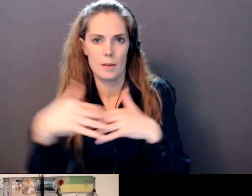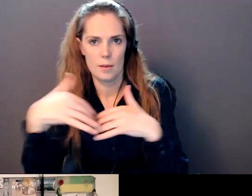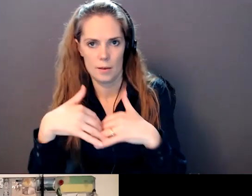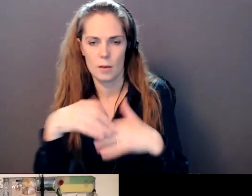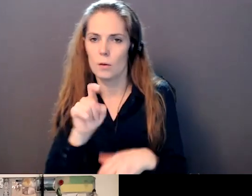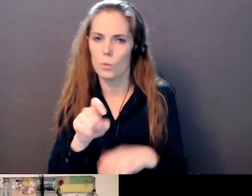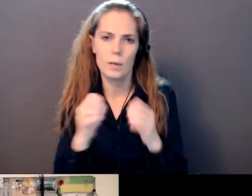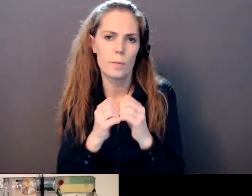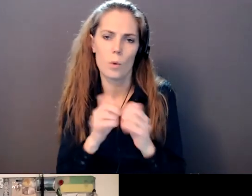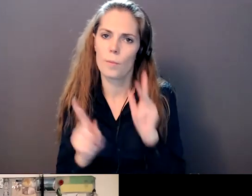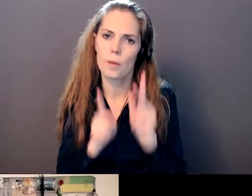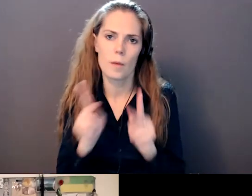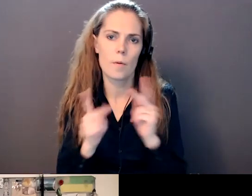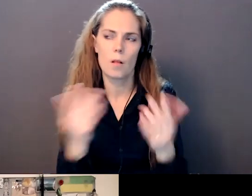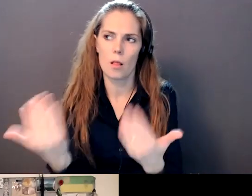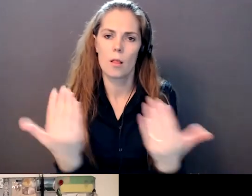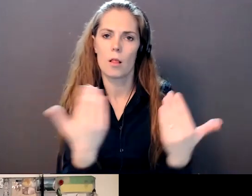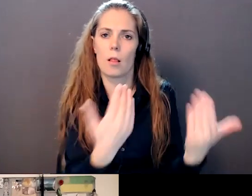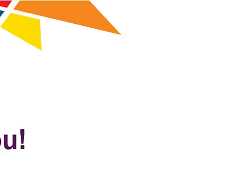yeah, we continue. Thanks. Thank Okay.